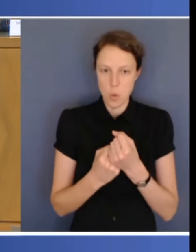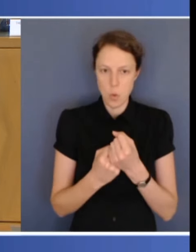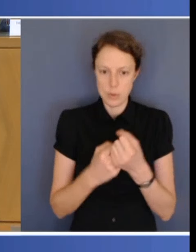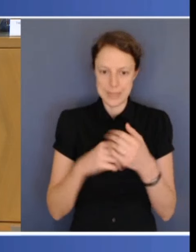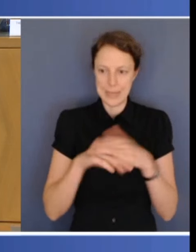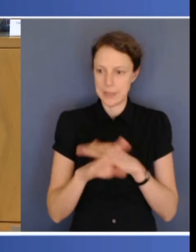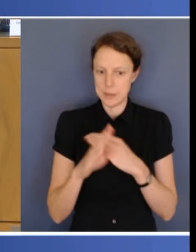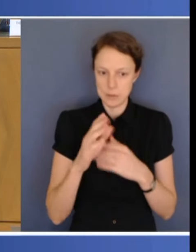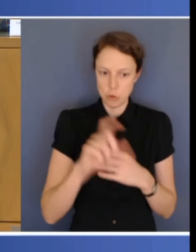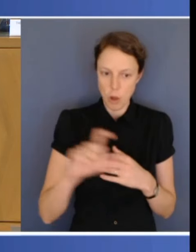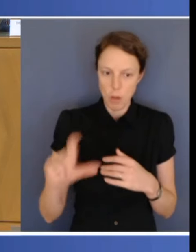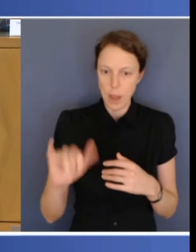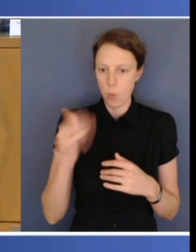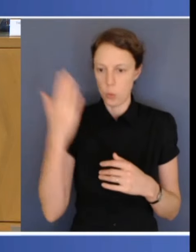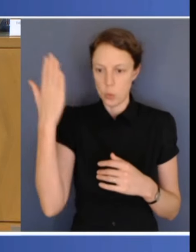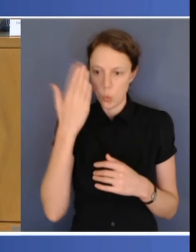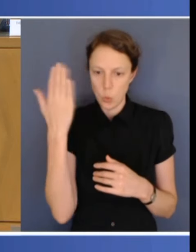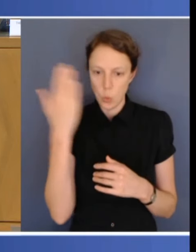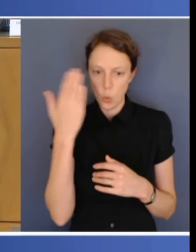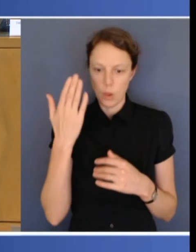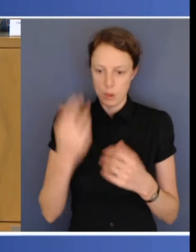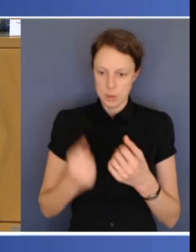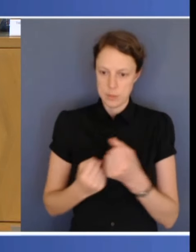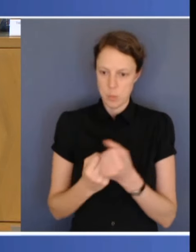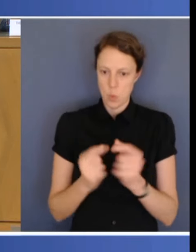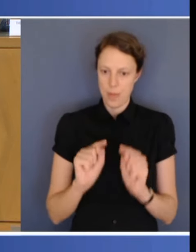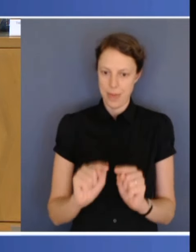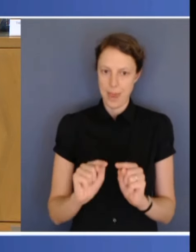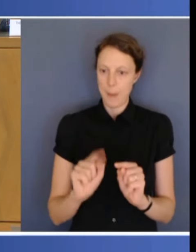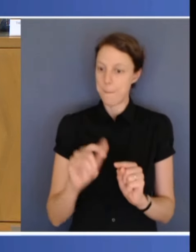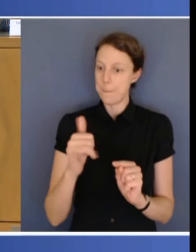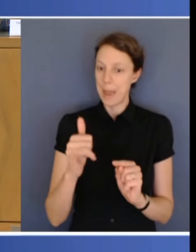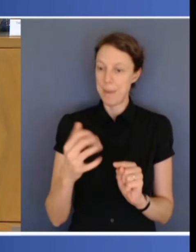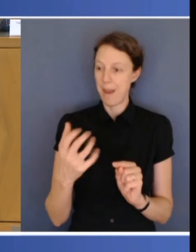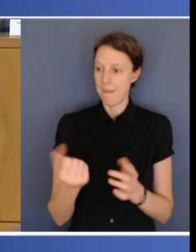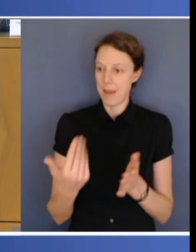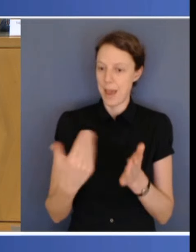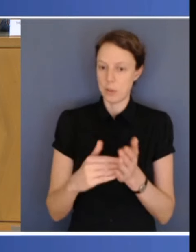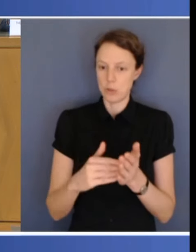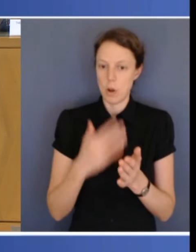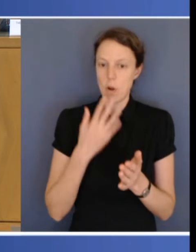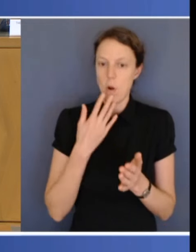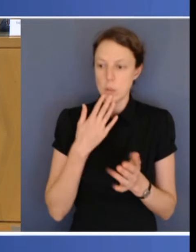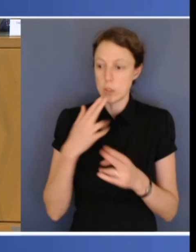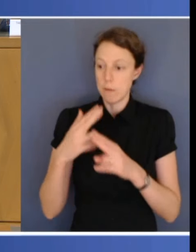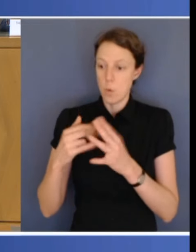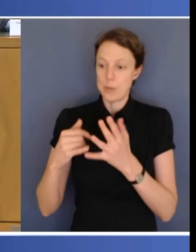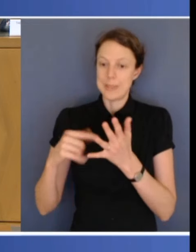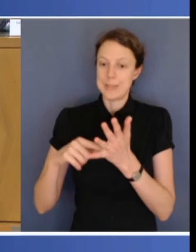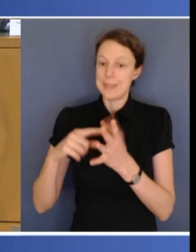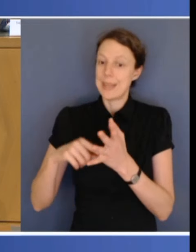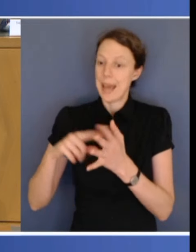setting, there may well be additional costs for the states, and that will be shared